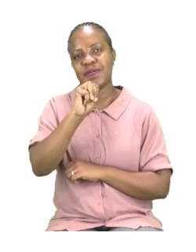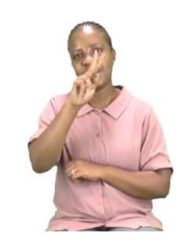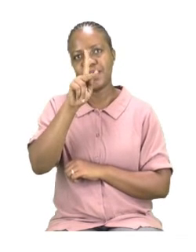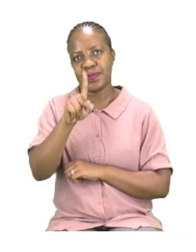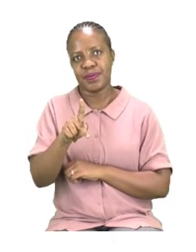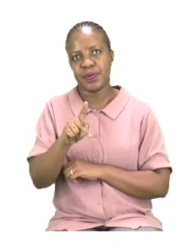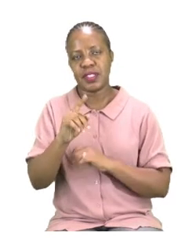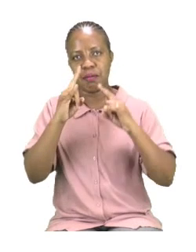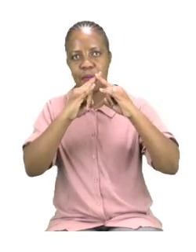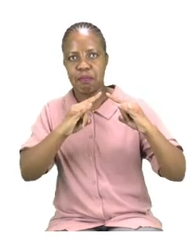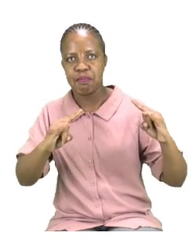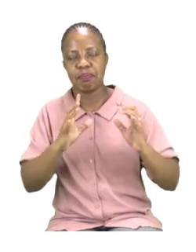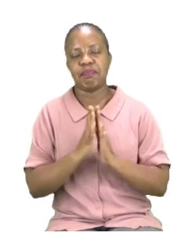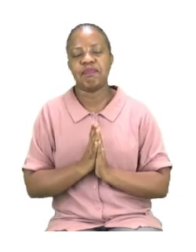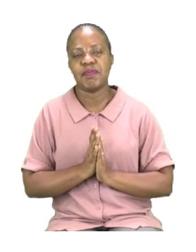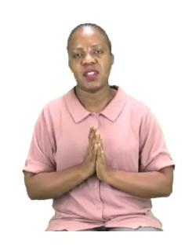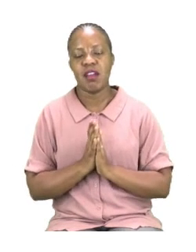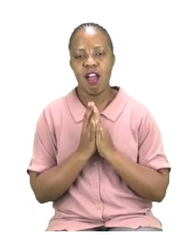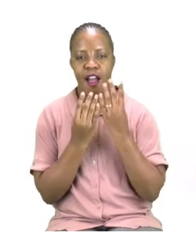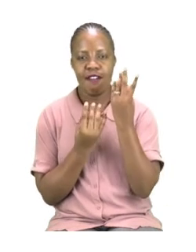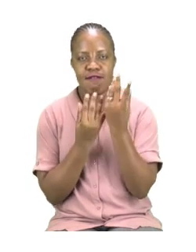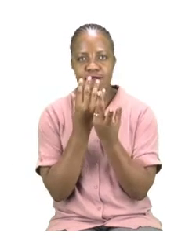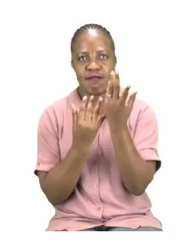fire, fire,